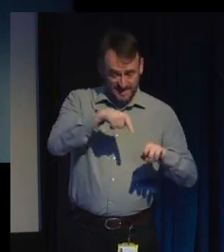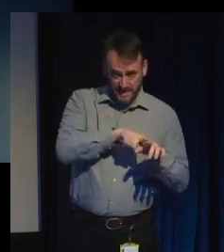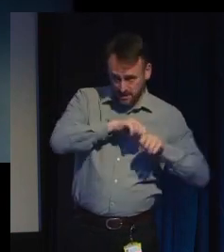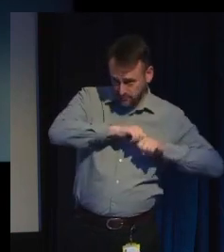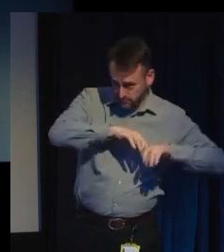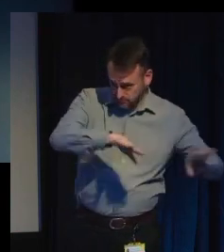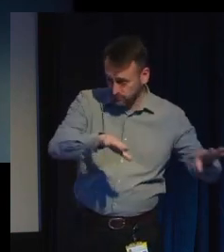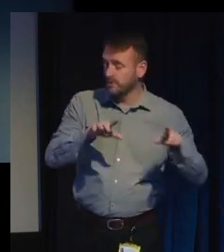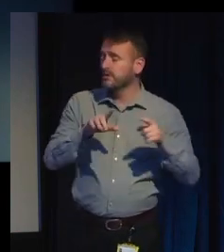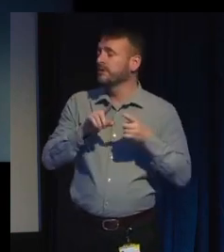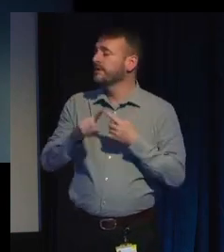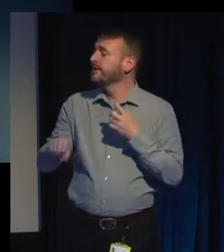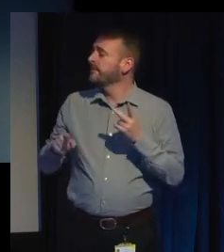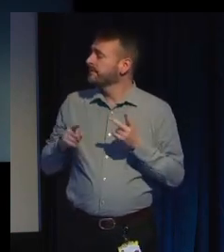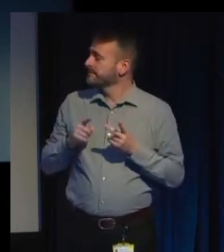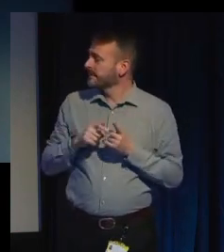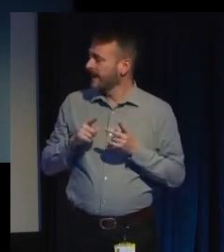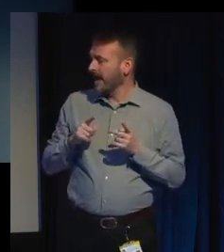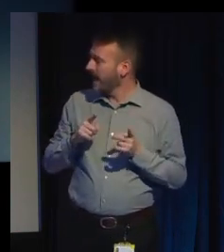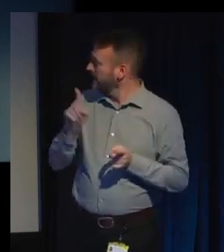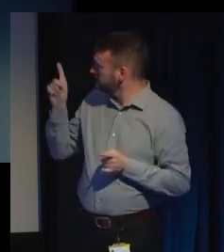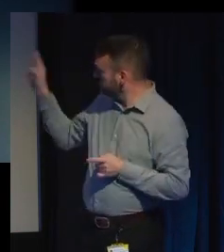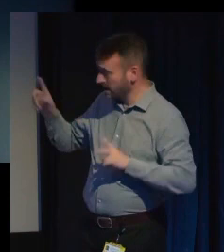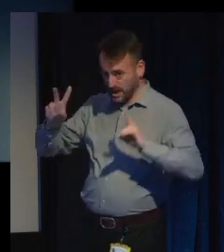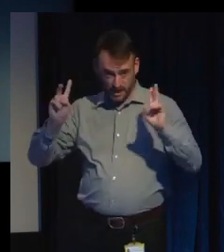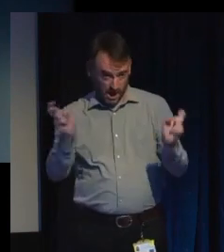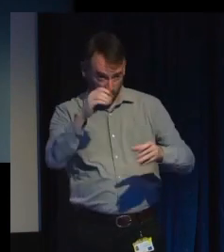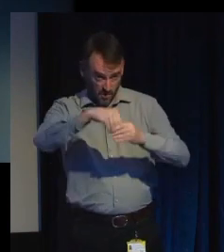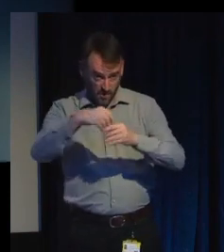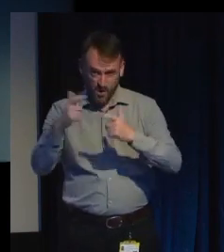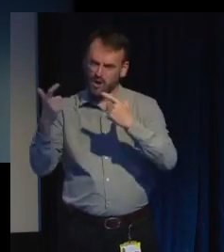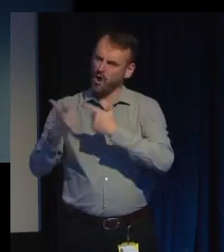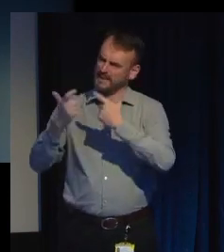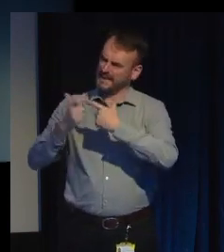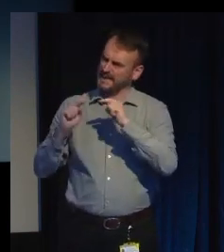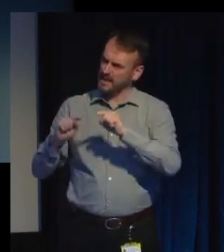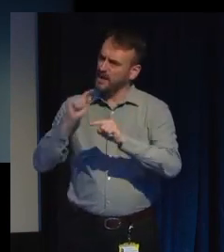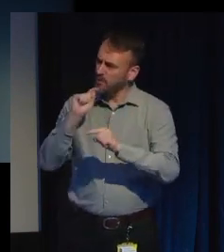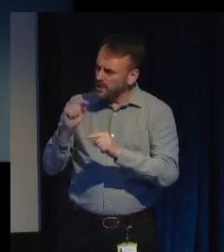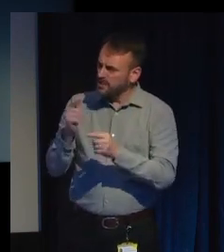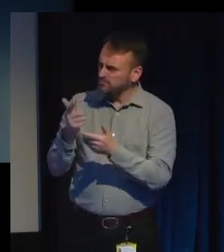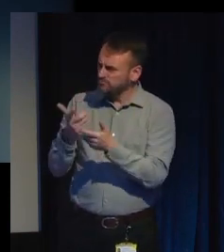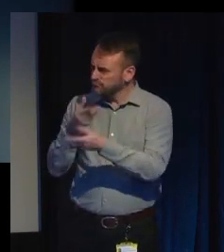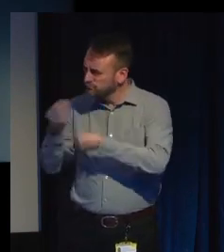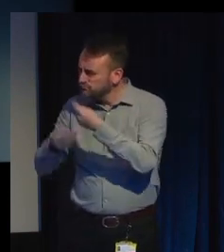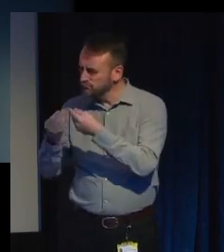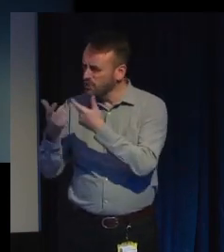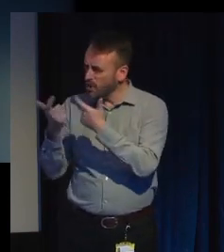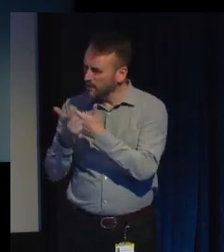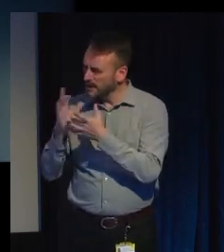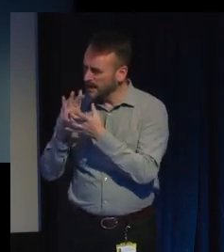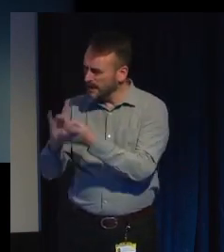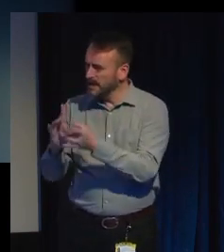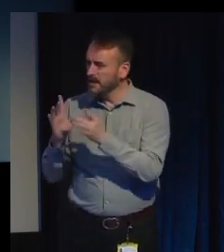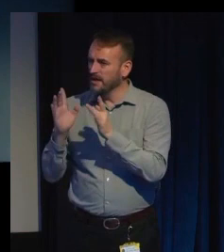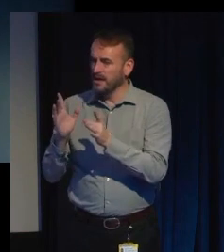there's comedy in the title, and I'm going to talk a bit about comedy, but unfortunately, for maybe some of